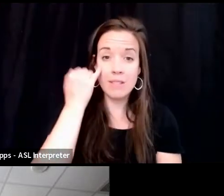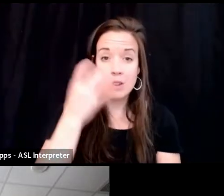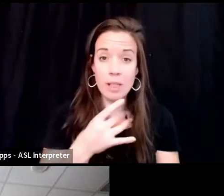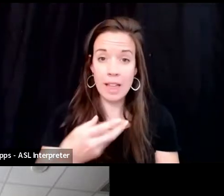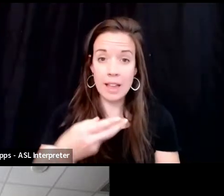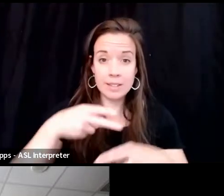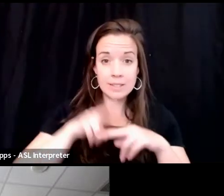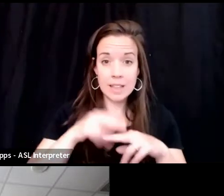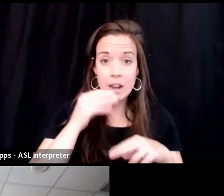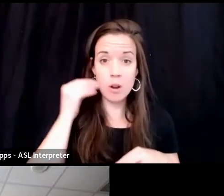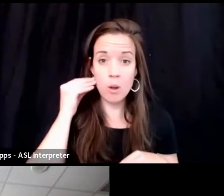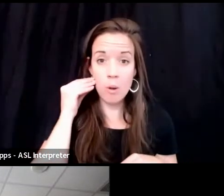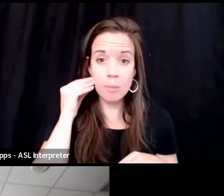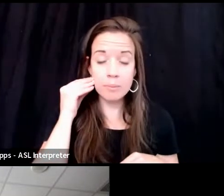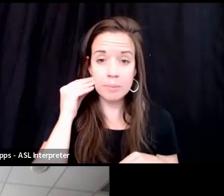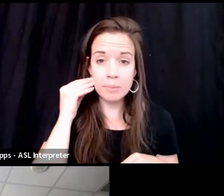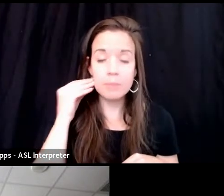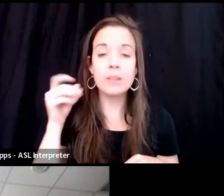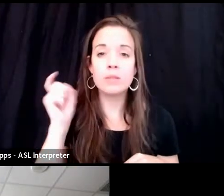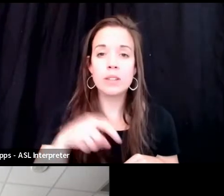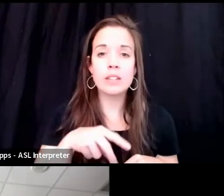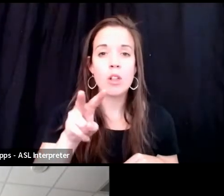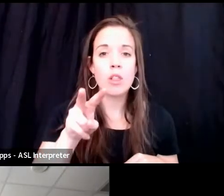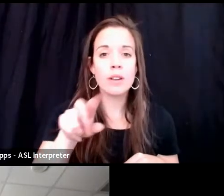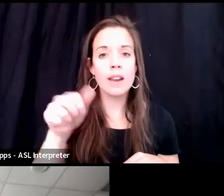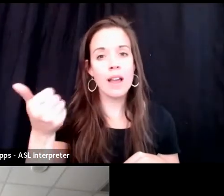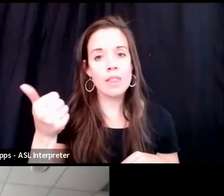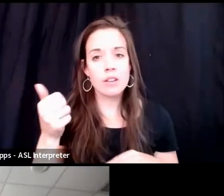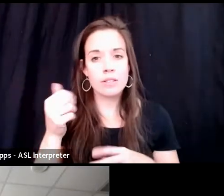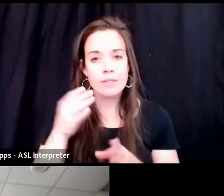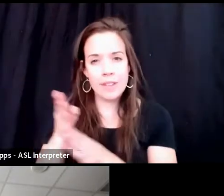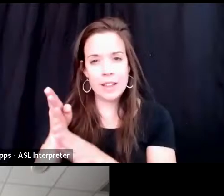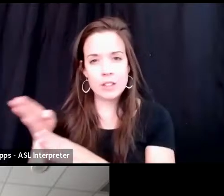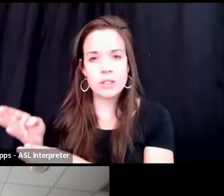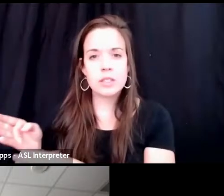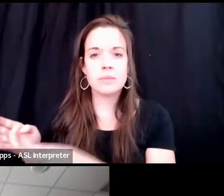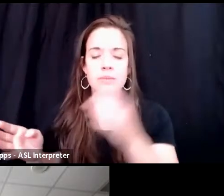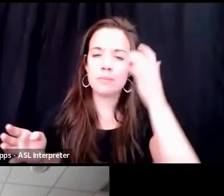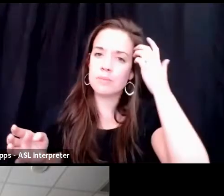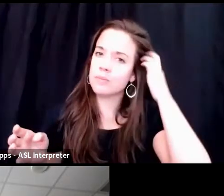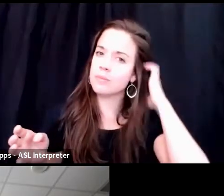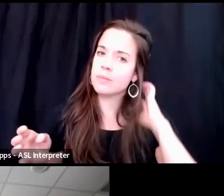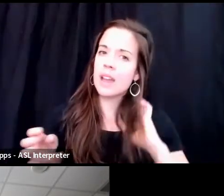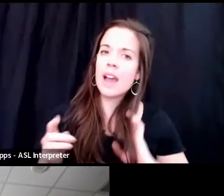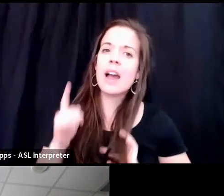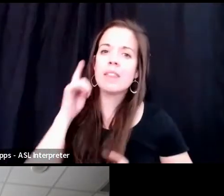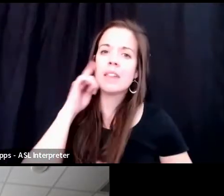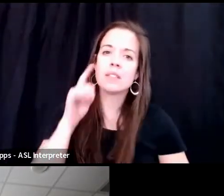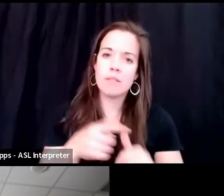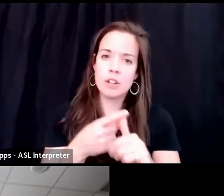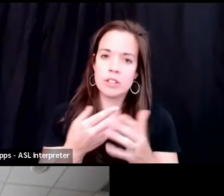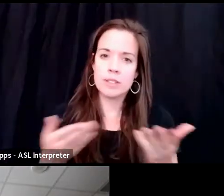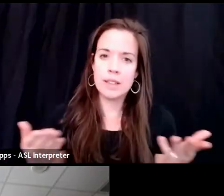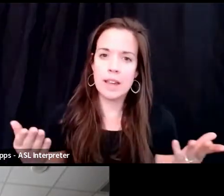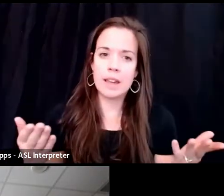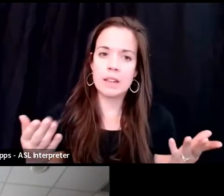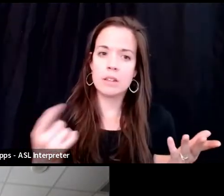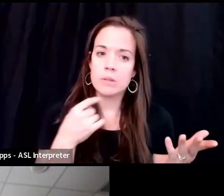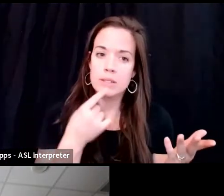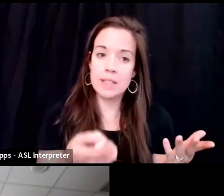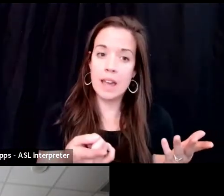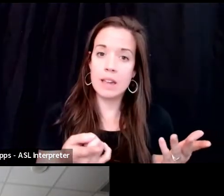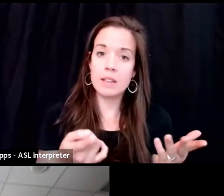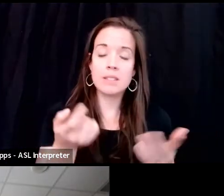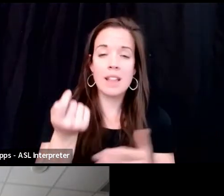home, you need to look at other sort of fields. So I think the first thing I would say, and this is a little